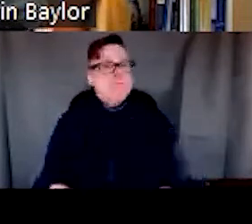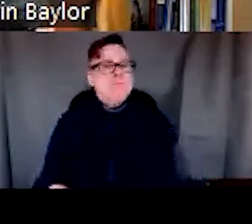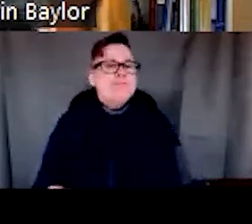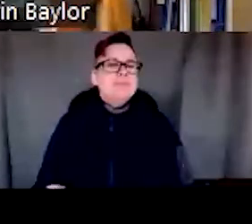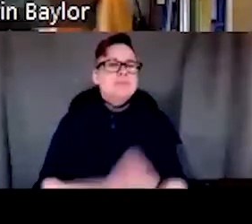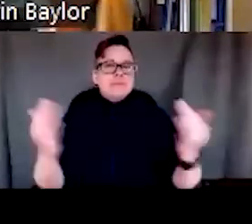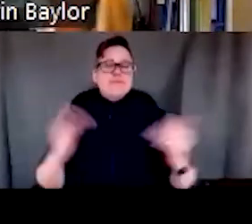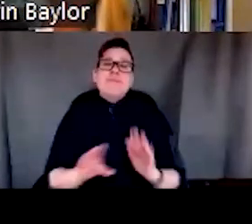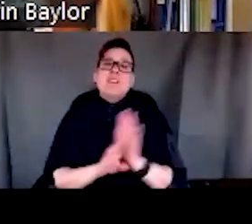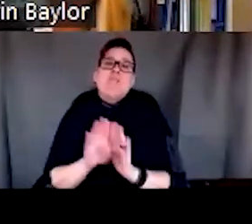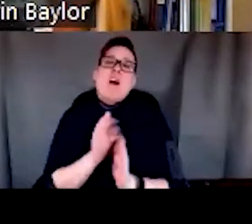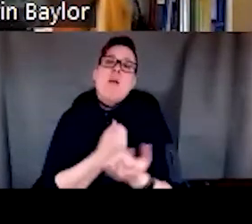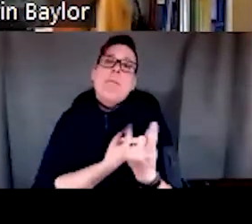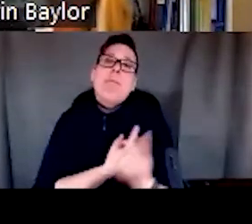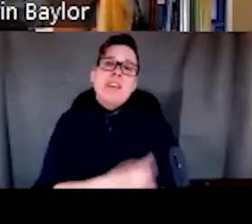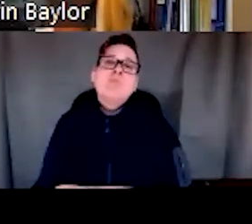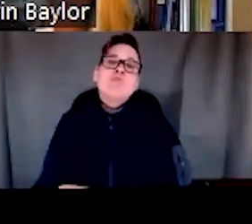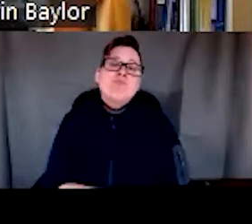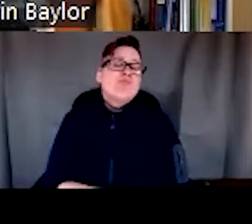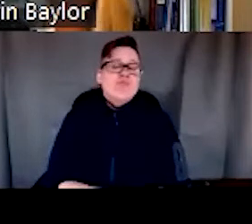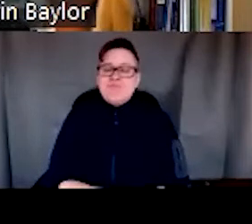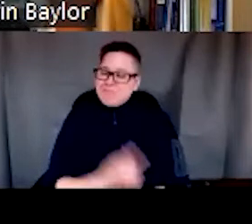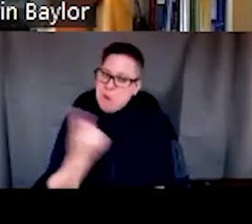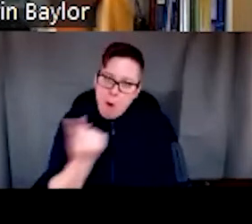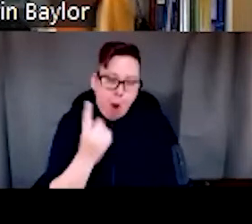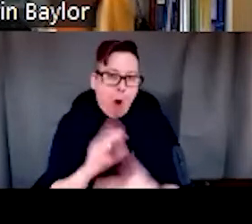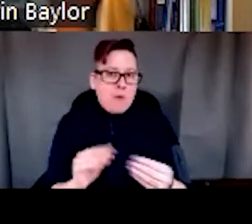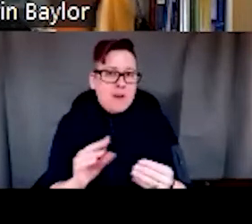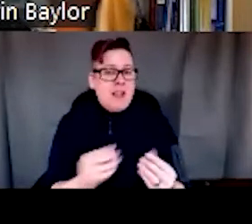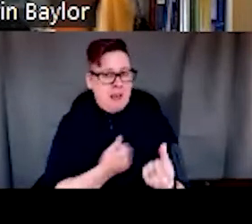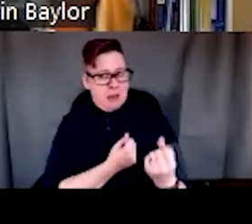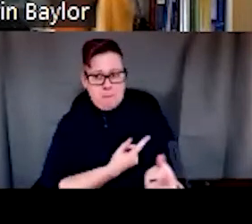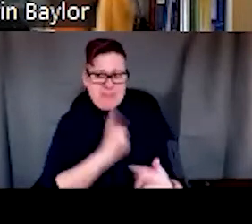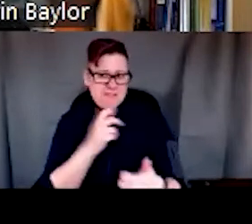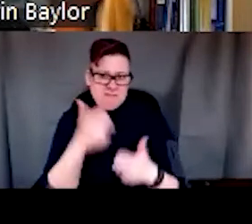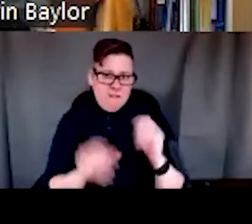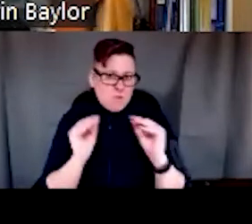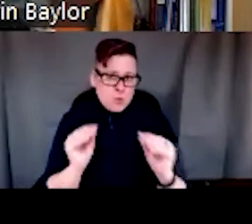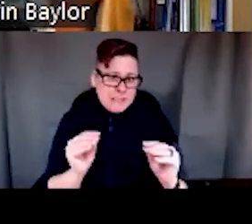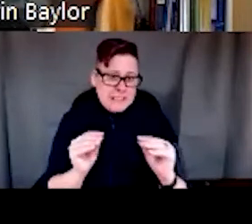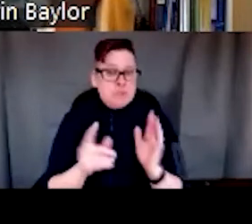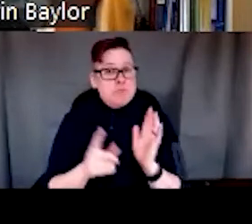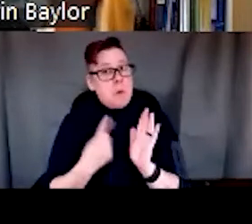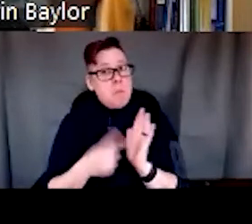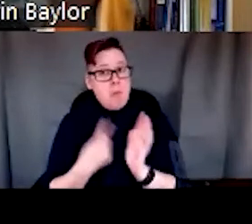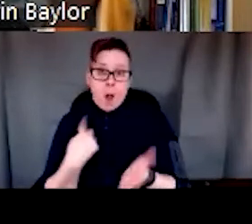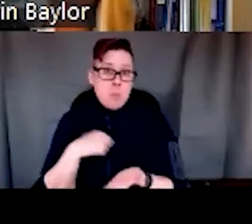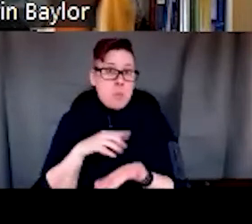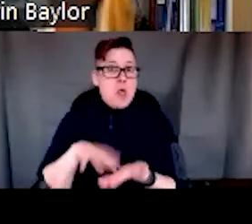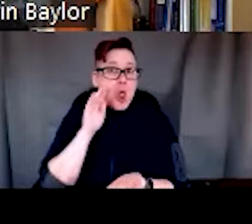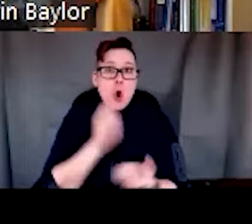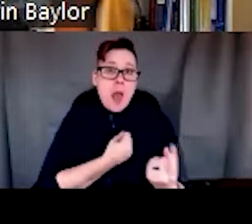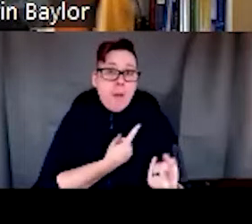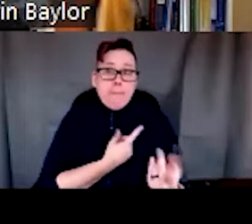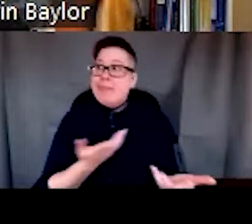Develop empathy. Develop You know, always say empathy is a hard thing to teach, right? But sometimes we learn it, um, through,